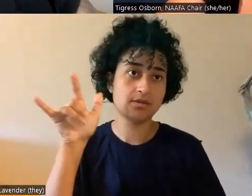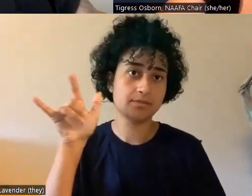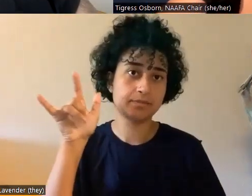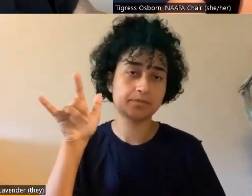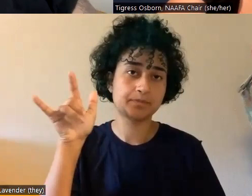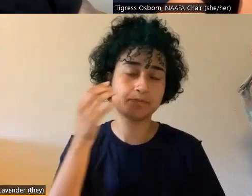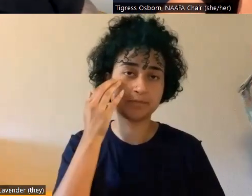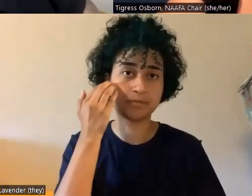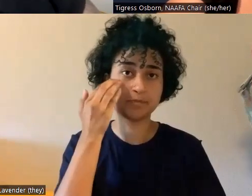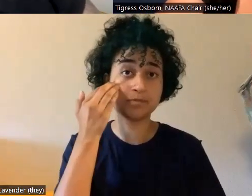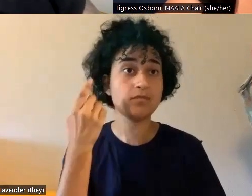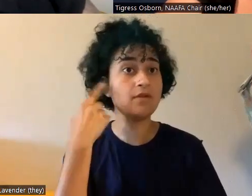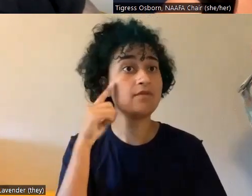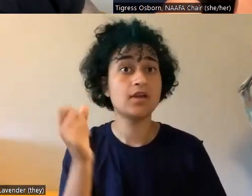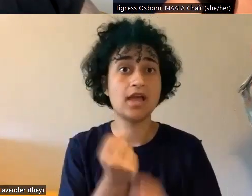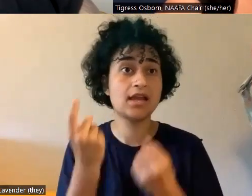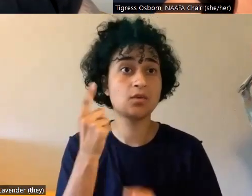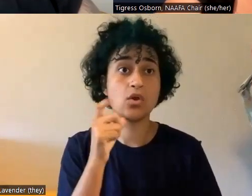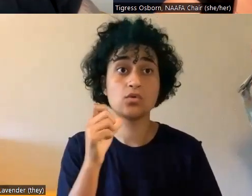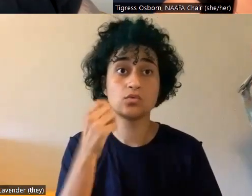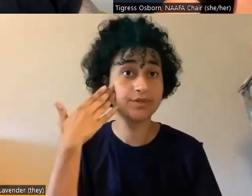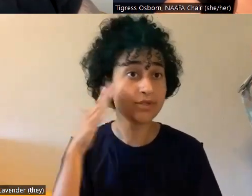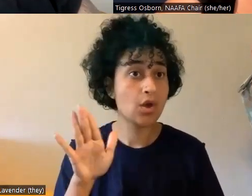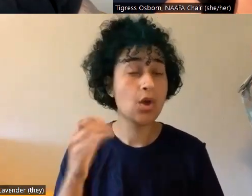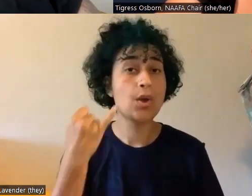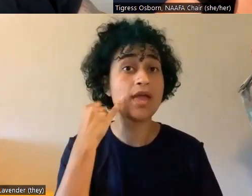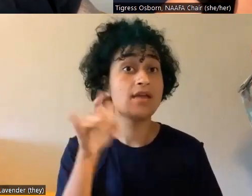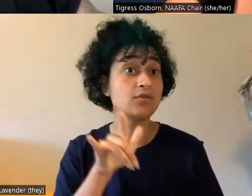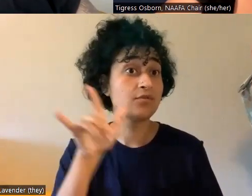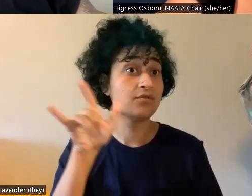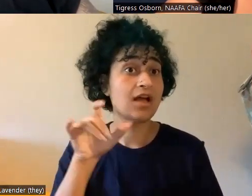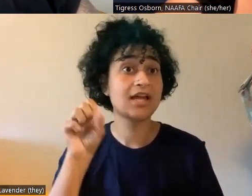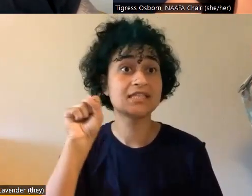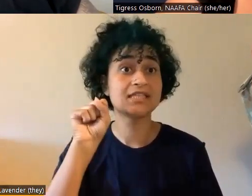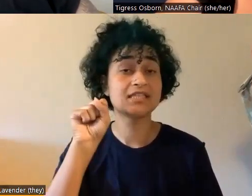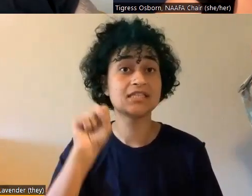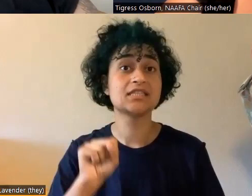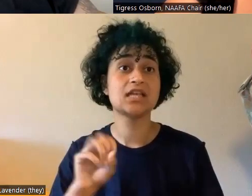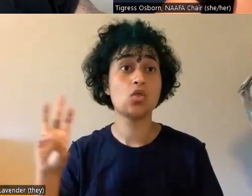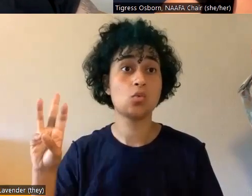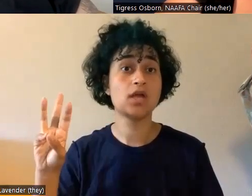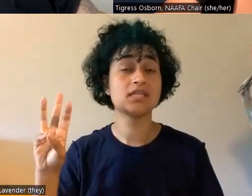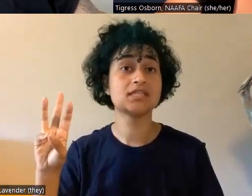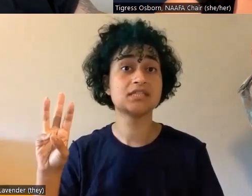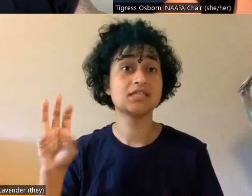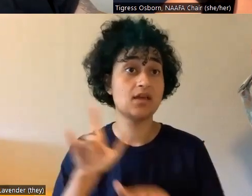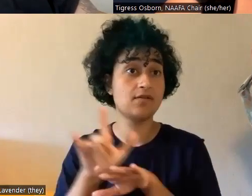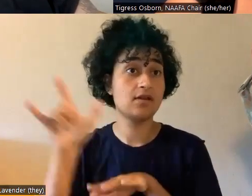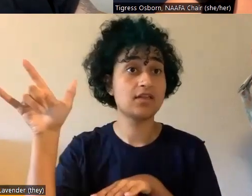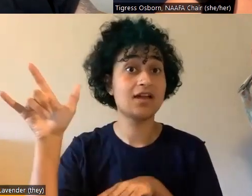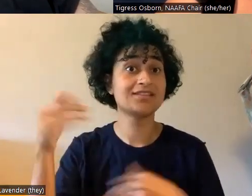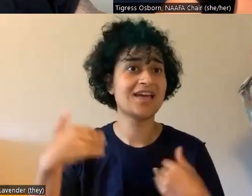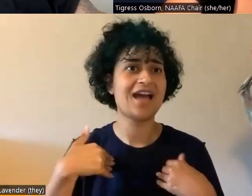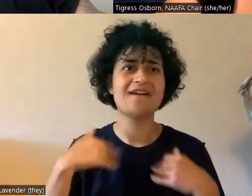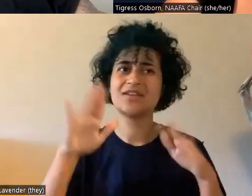So for anyone who doesn't know, if you fly on Southwest airlines, they have a great customer of